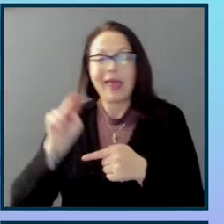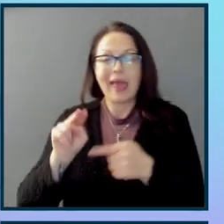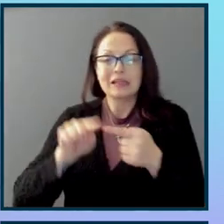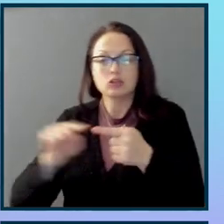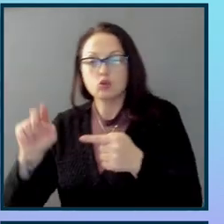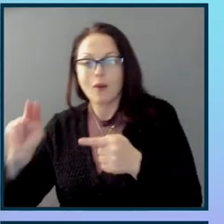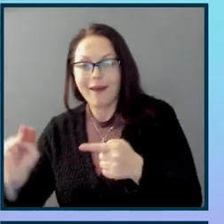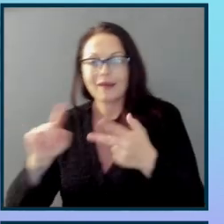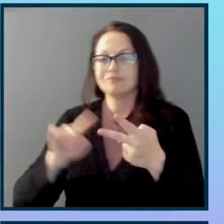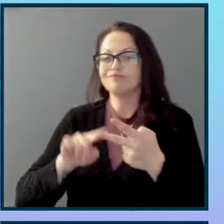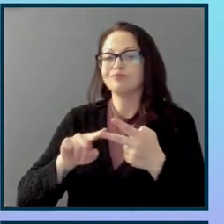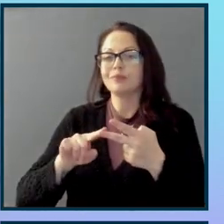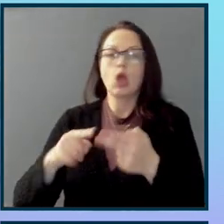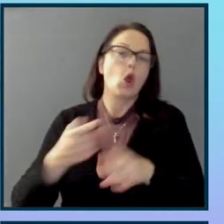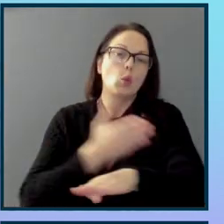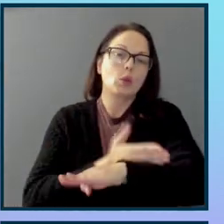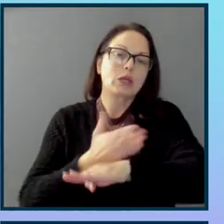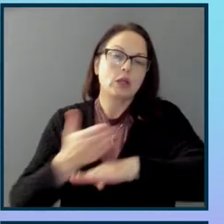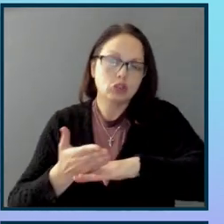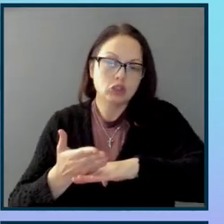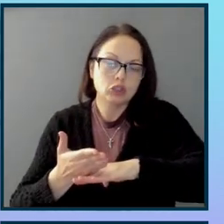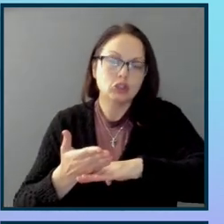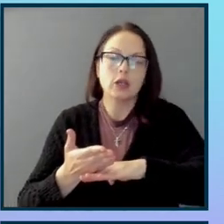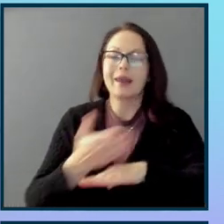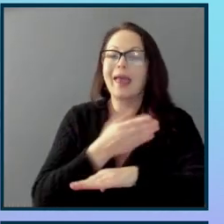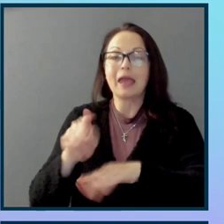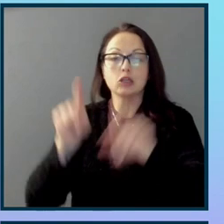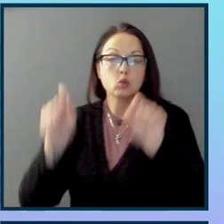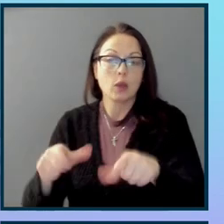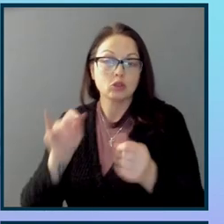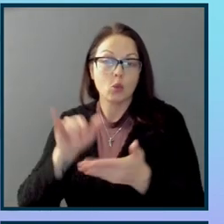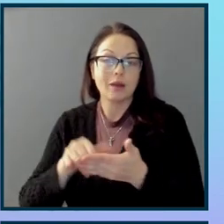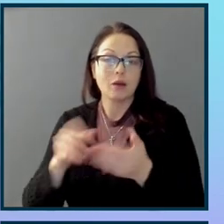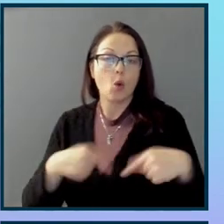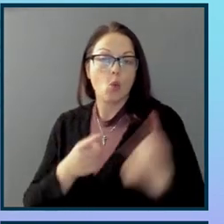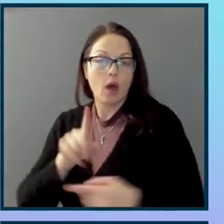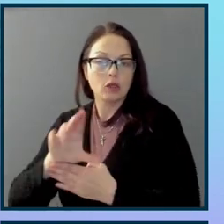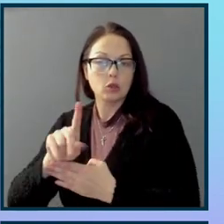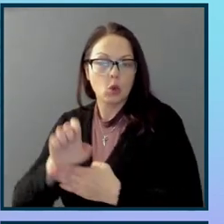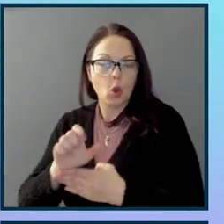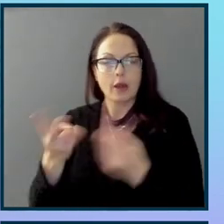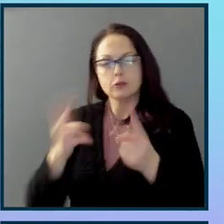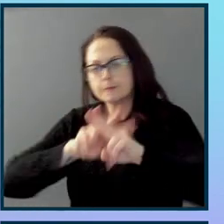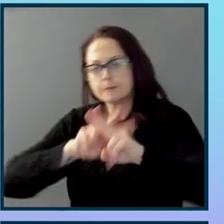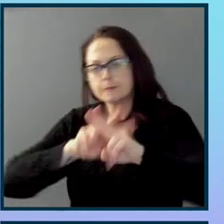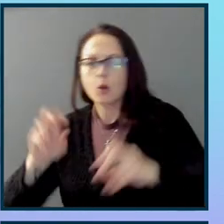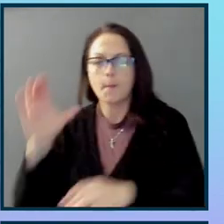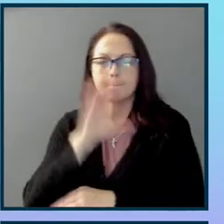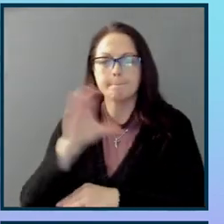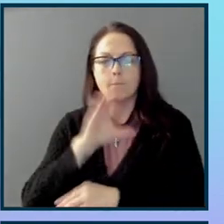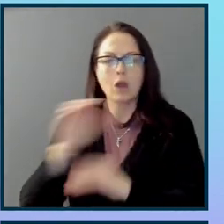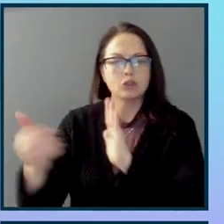regression test suites, and you could do it as you code, looking into the browser extension. We did all of